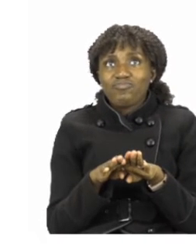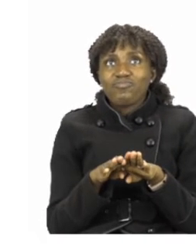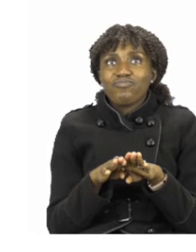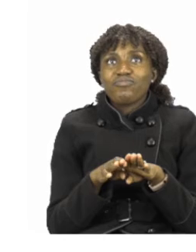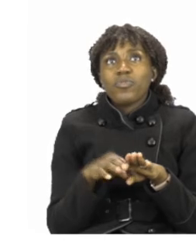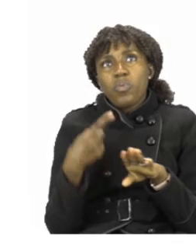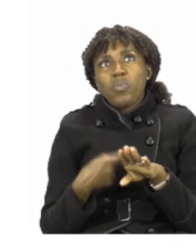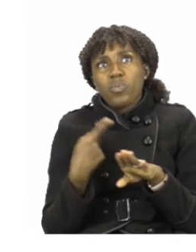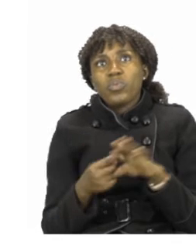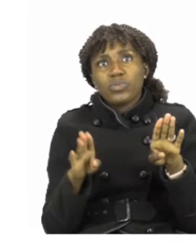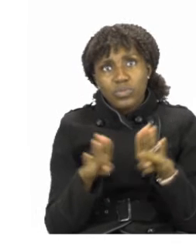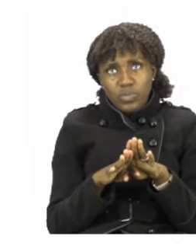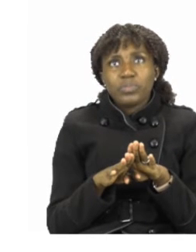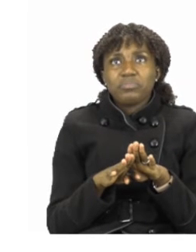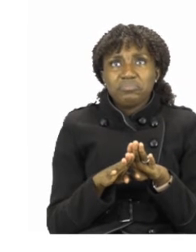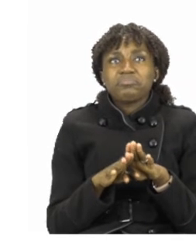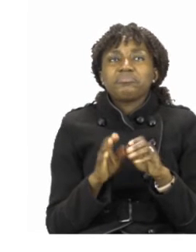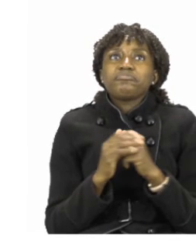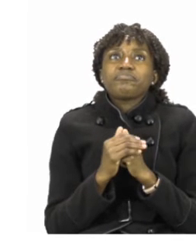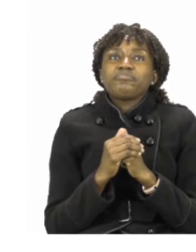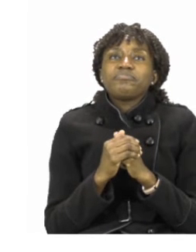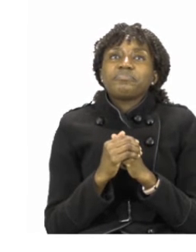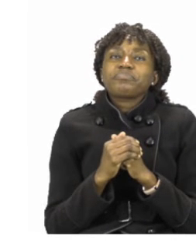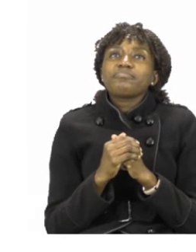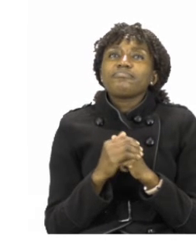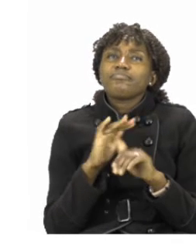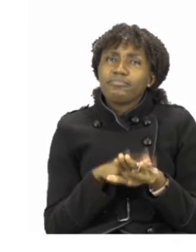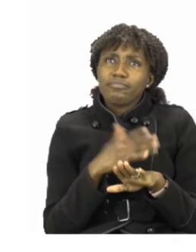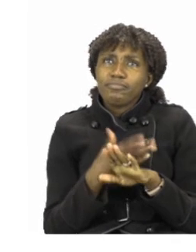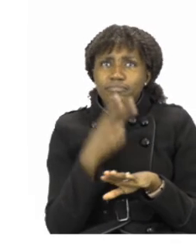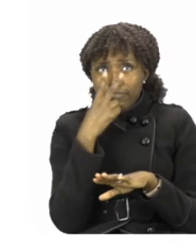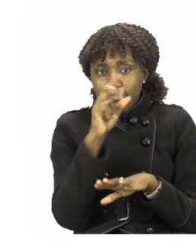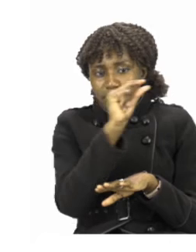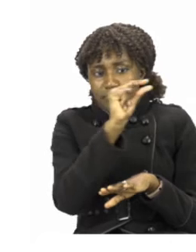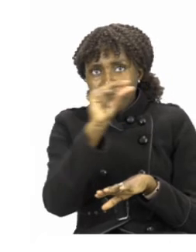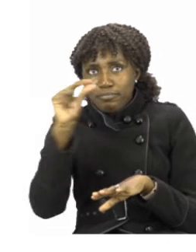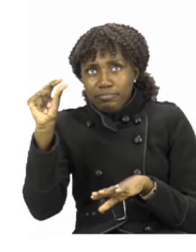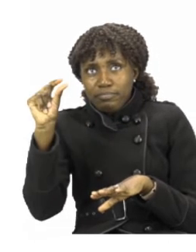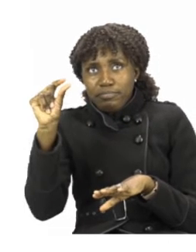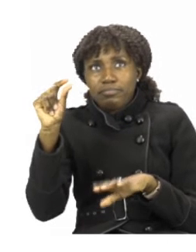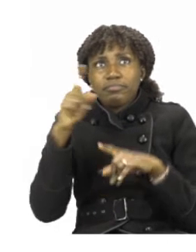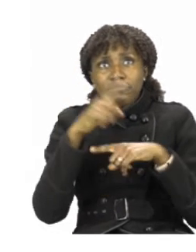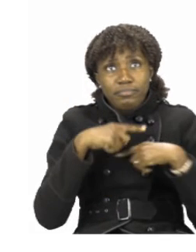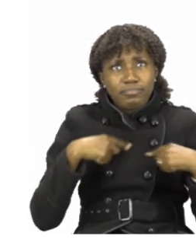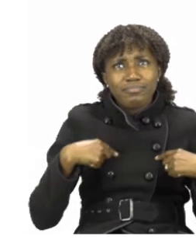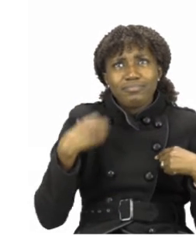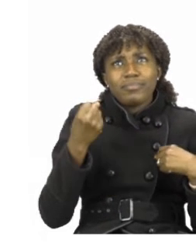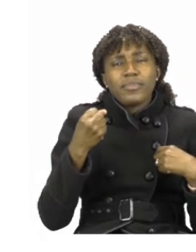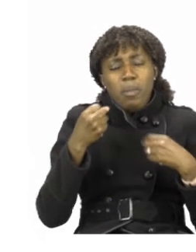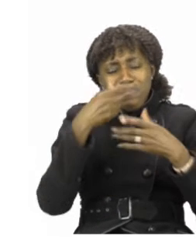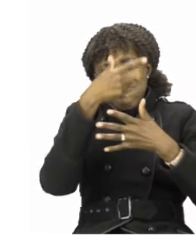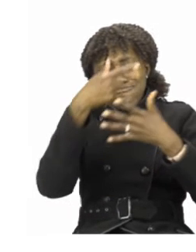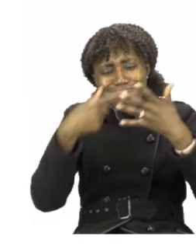is always done as a general truth. If we look at the sentences that we have there, we have a lot of work to do.